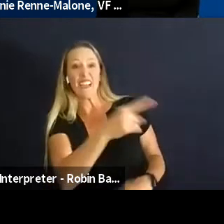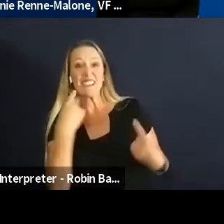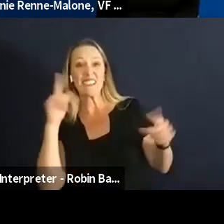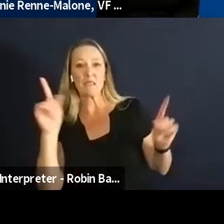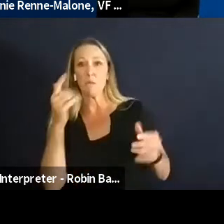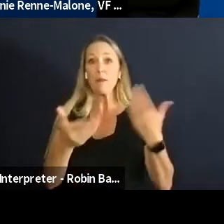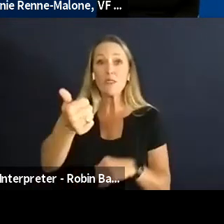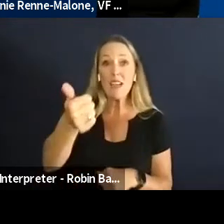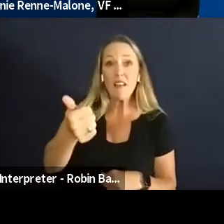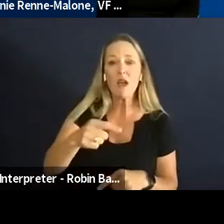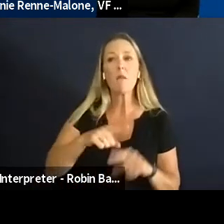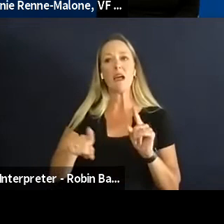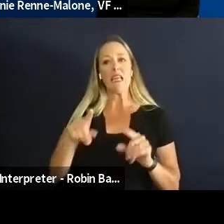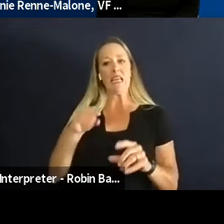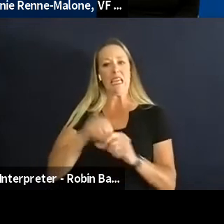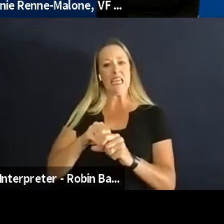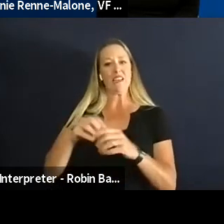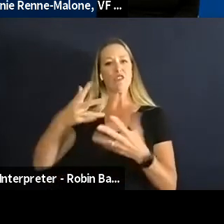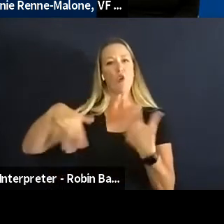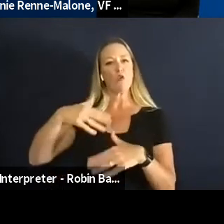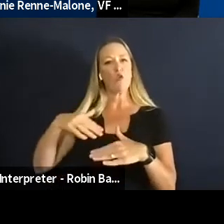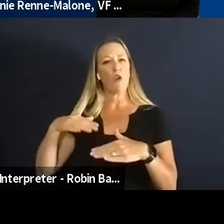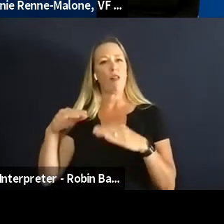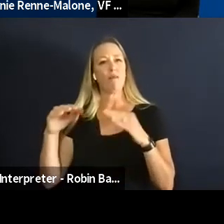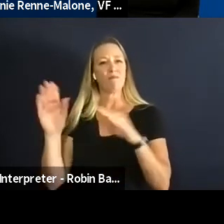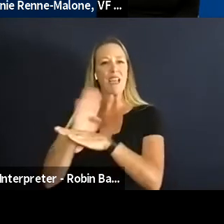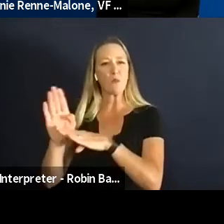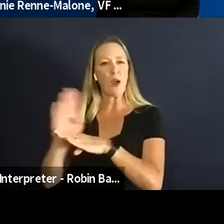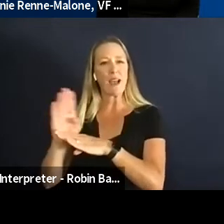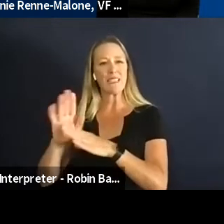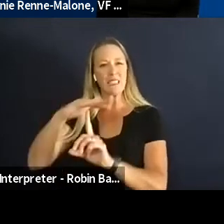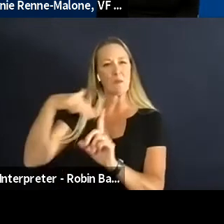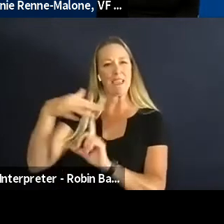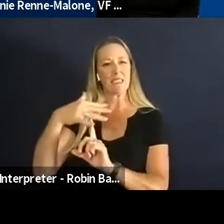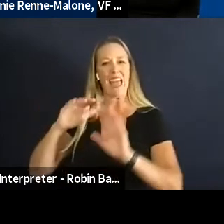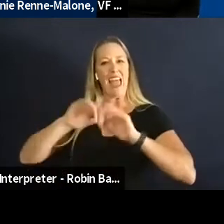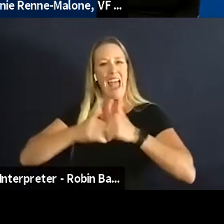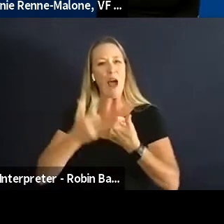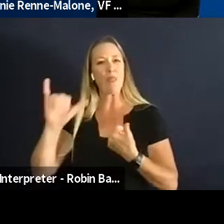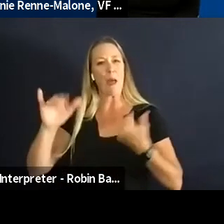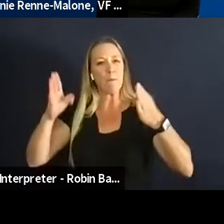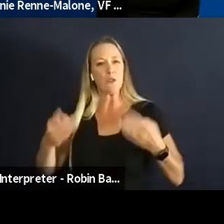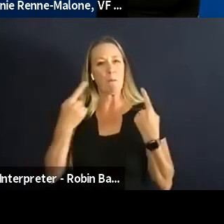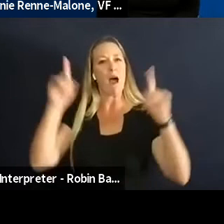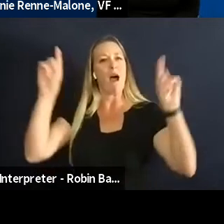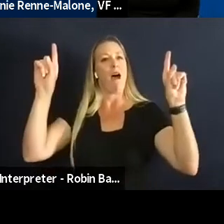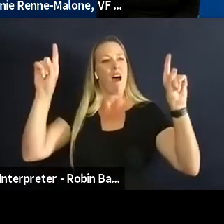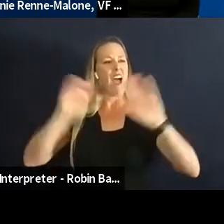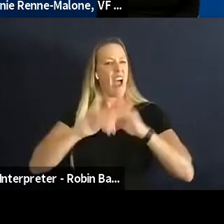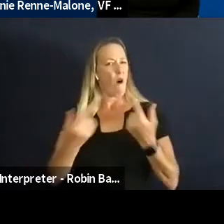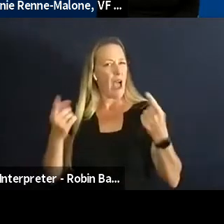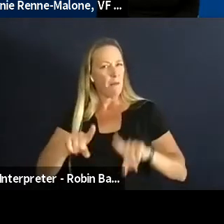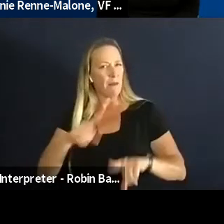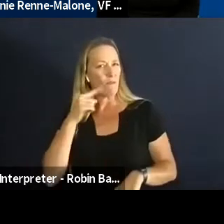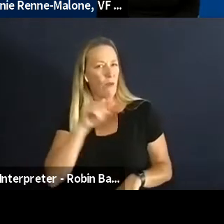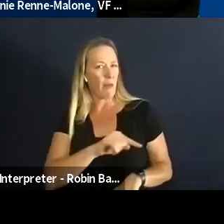the social enterprise or social entrepreneur space and why you think that they ended up having that whatever success looked like to them.